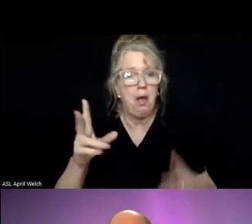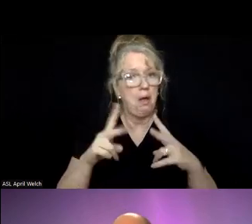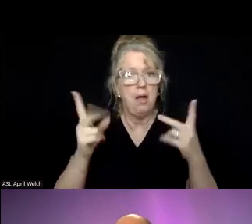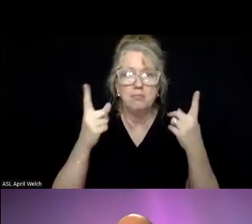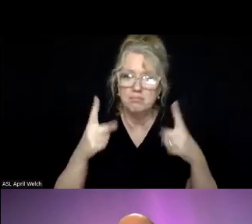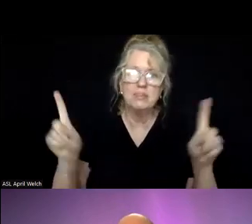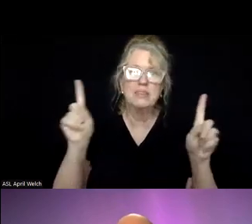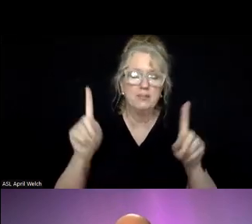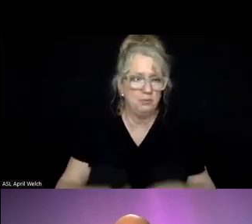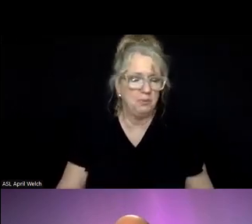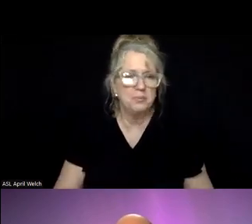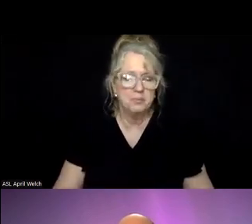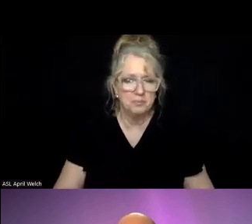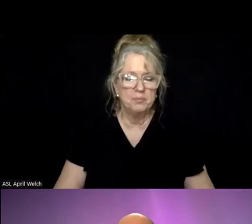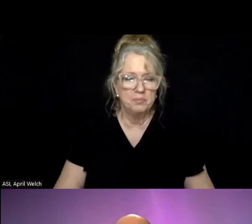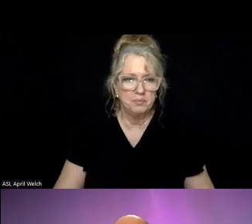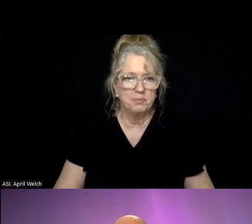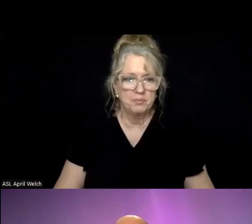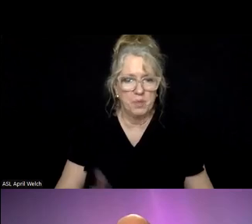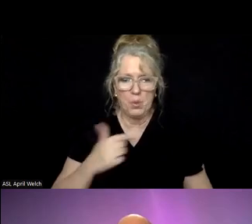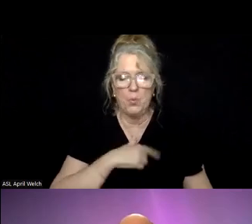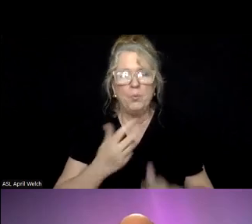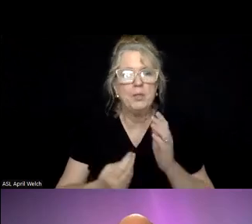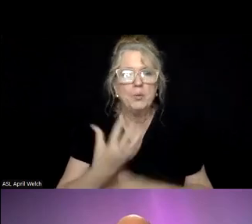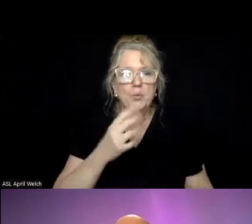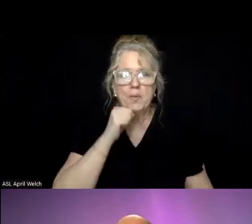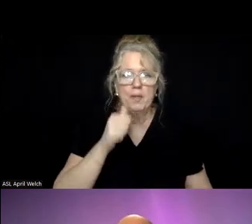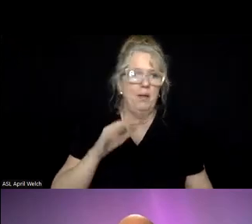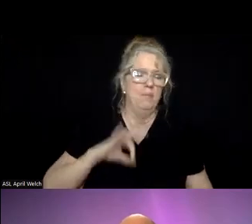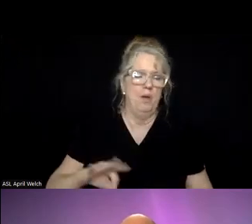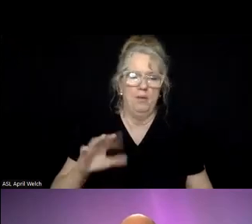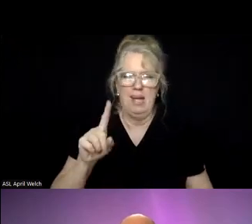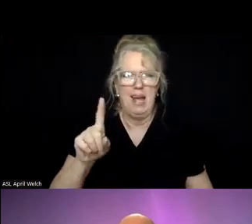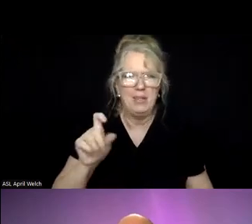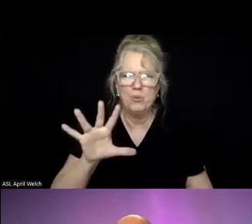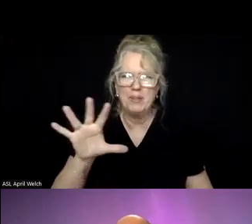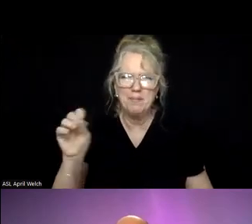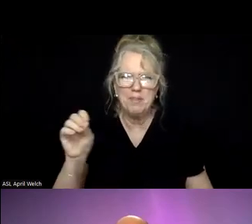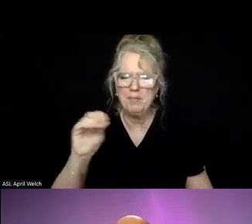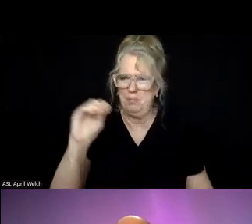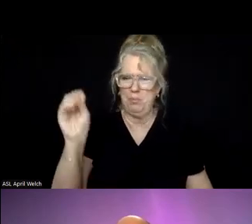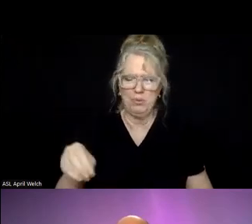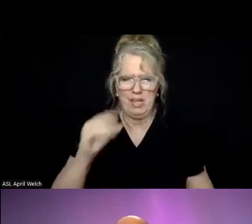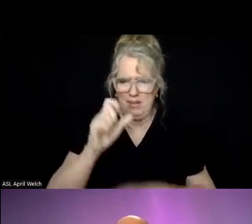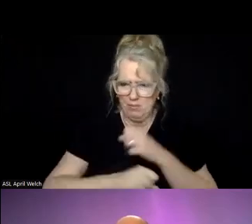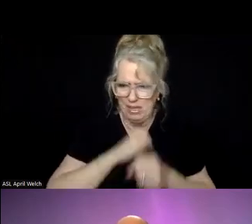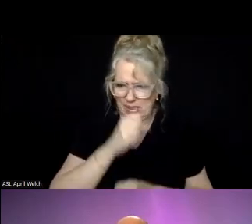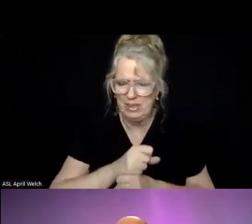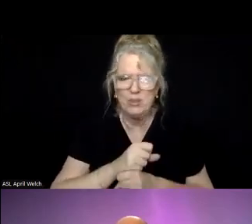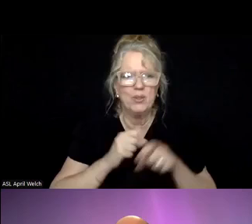uh, in a way we, we grew the nonprofit's budget by 150% a year through that